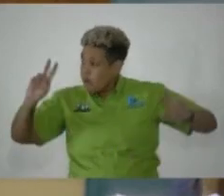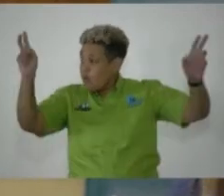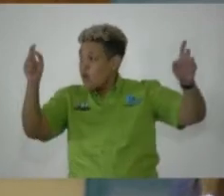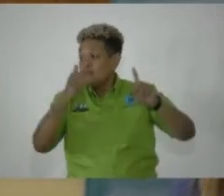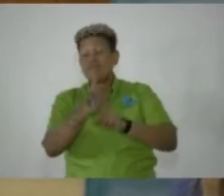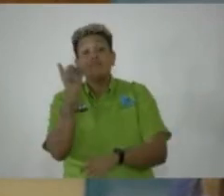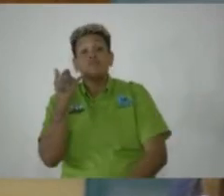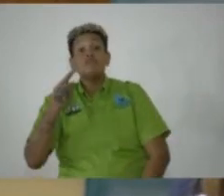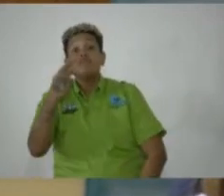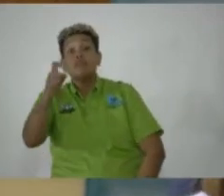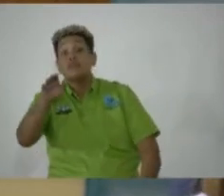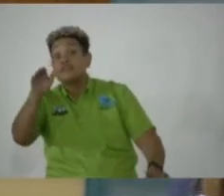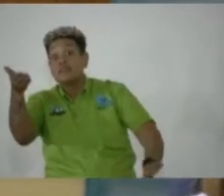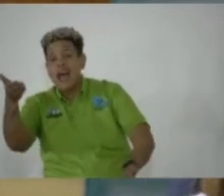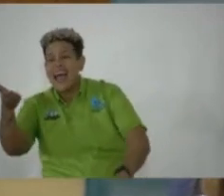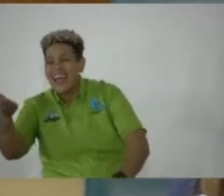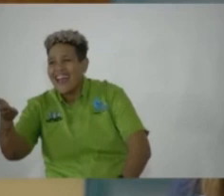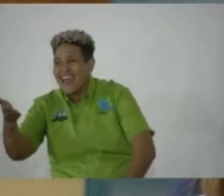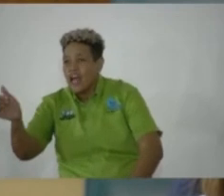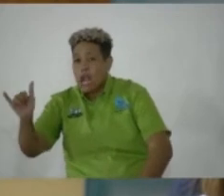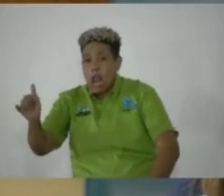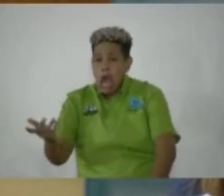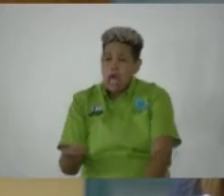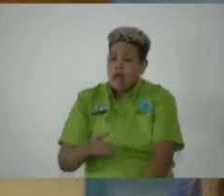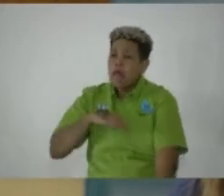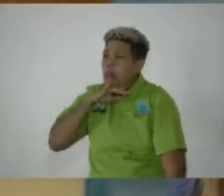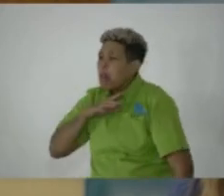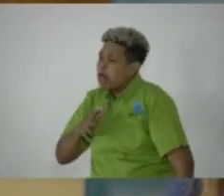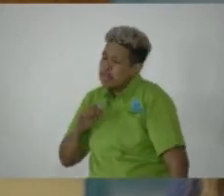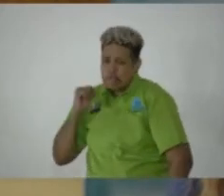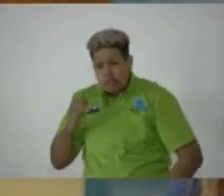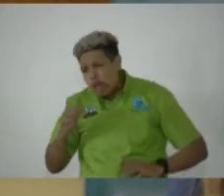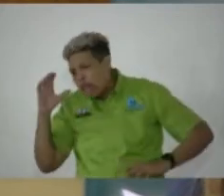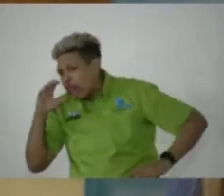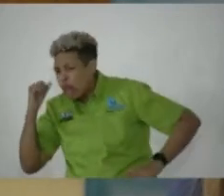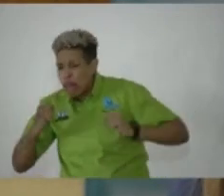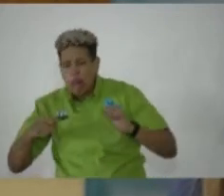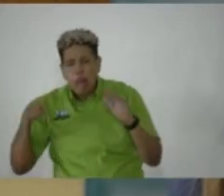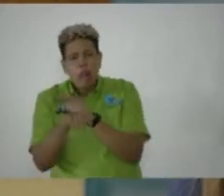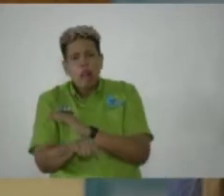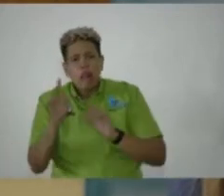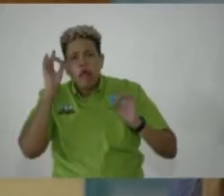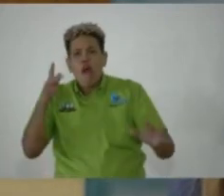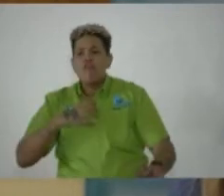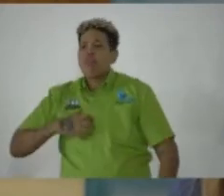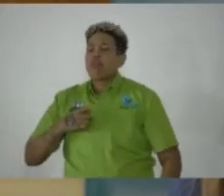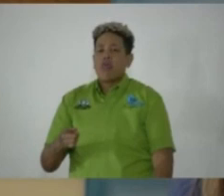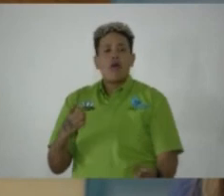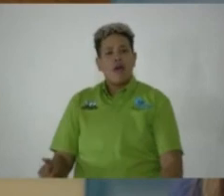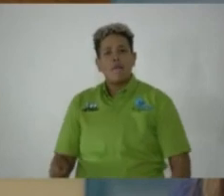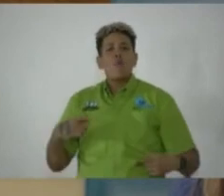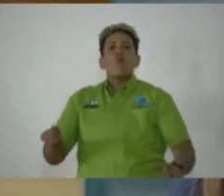If we must die, let it not be like hogs, hunted and penned in an inglorious spot, while